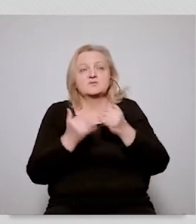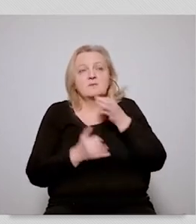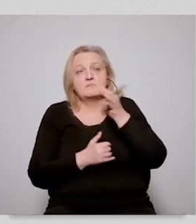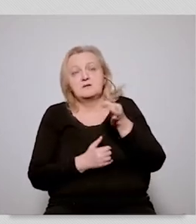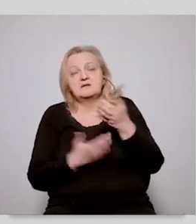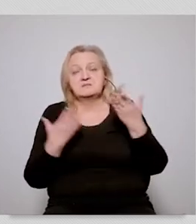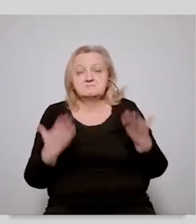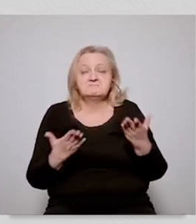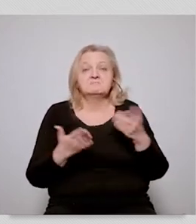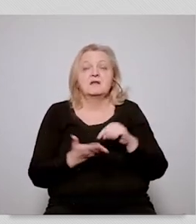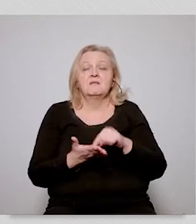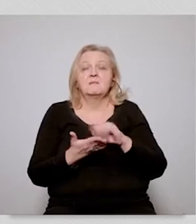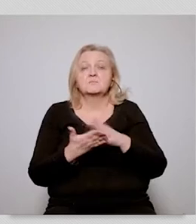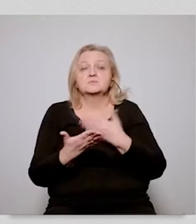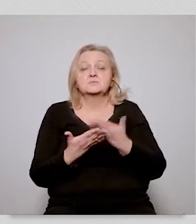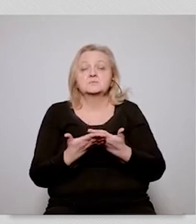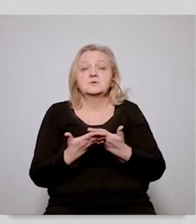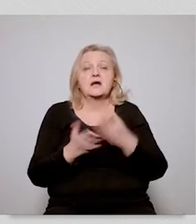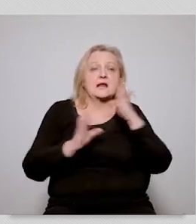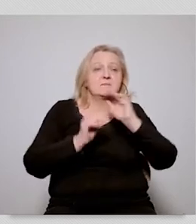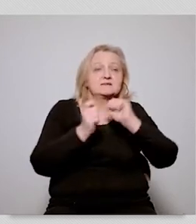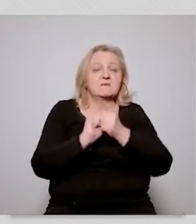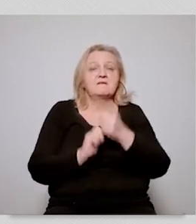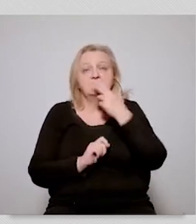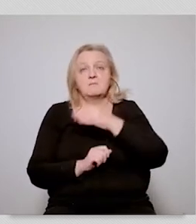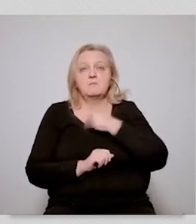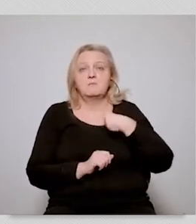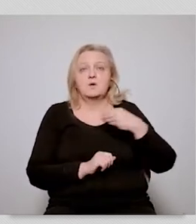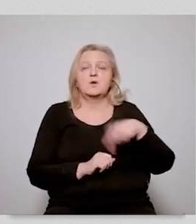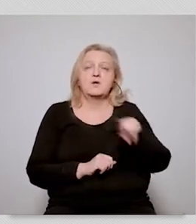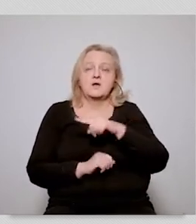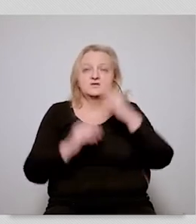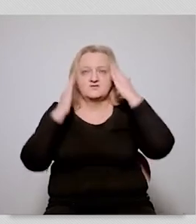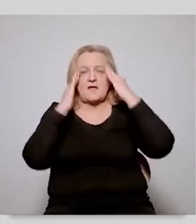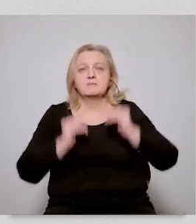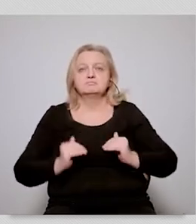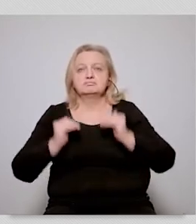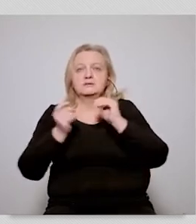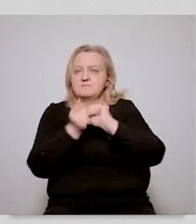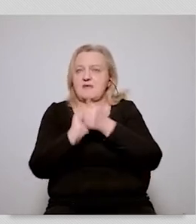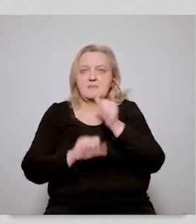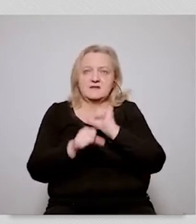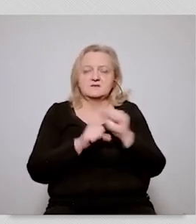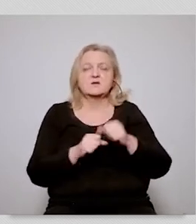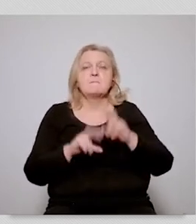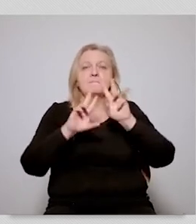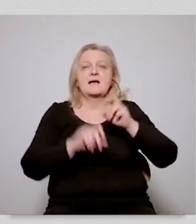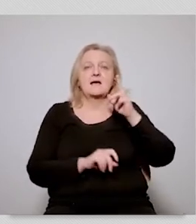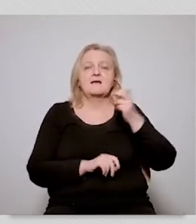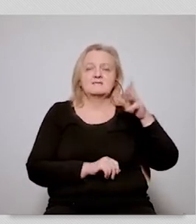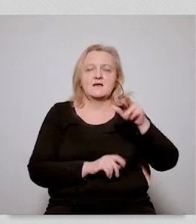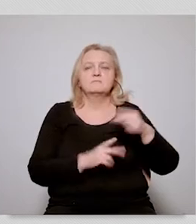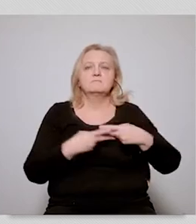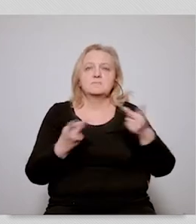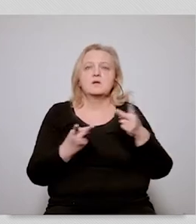is the missing knowledge so when we talk to people about climate change well we can already